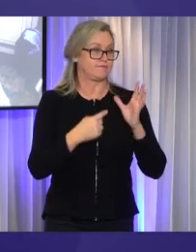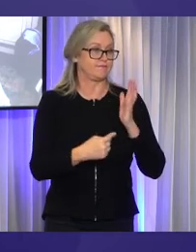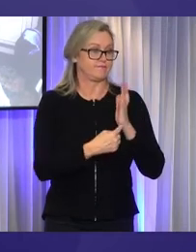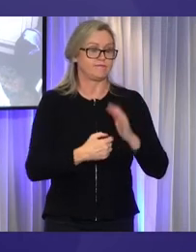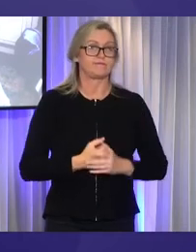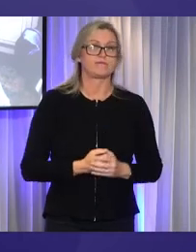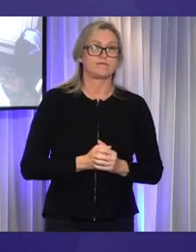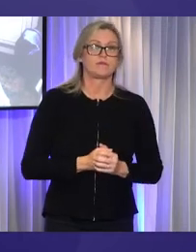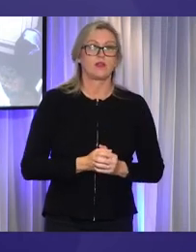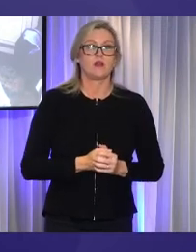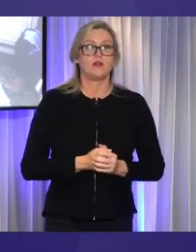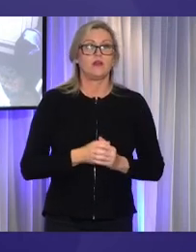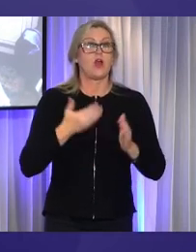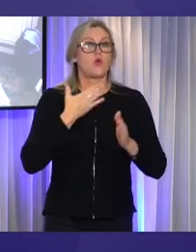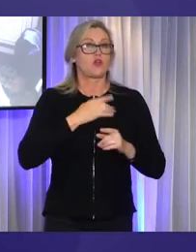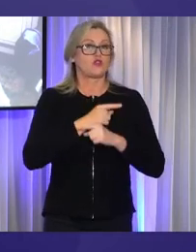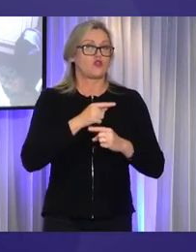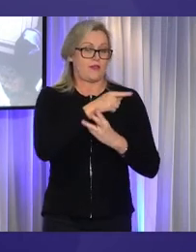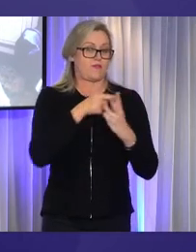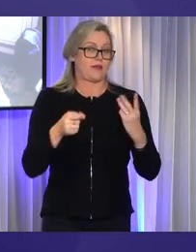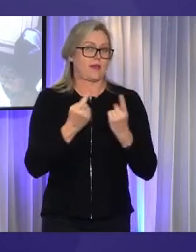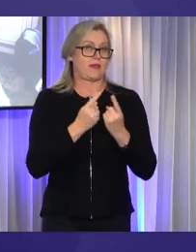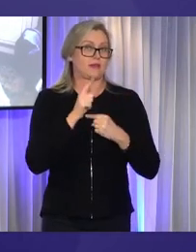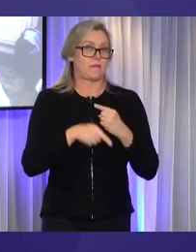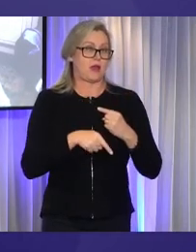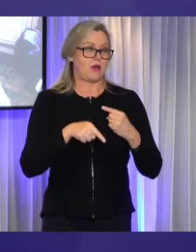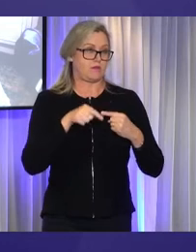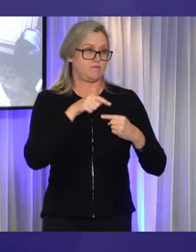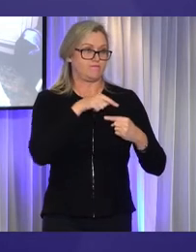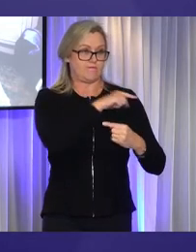I wish to make three points in relation to this outcome area.